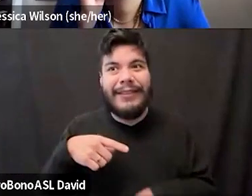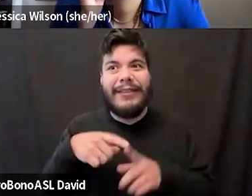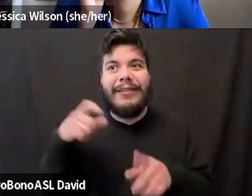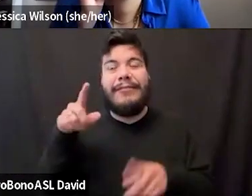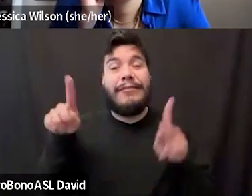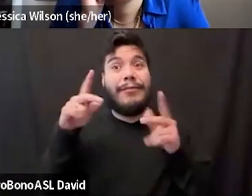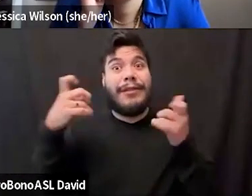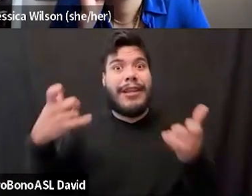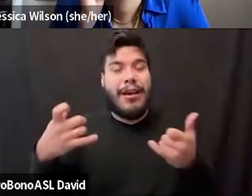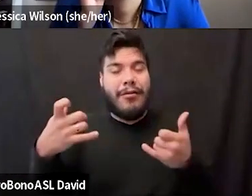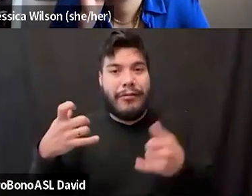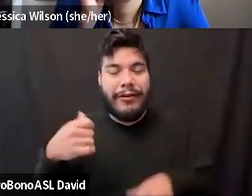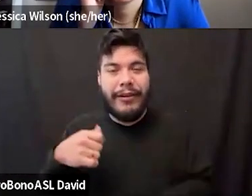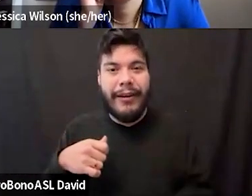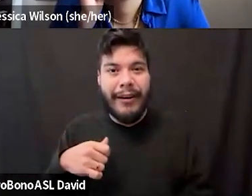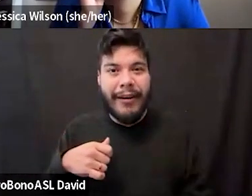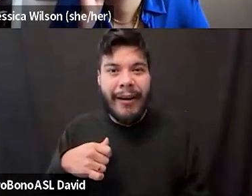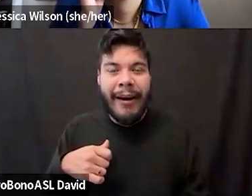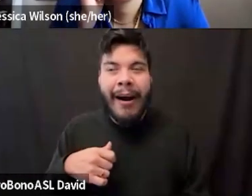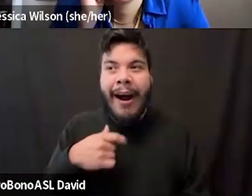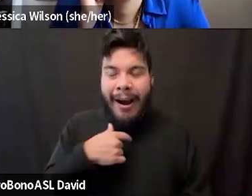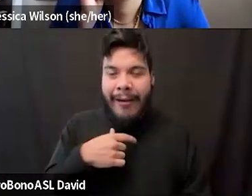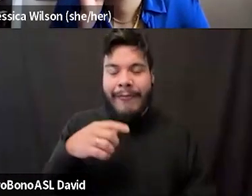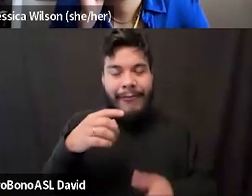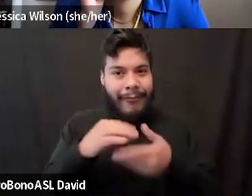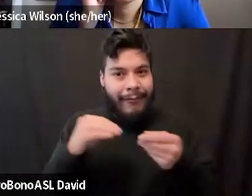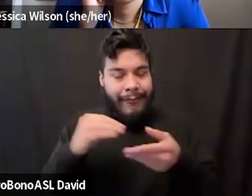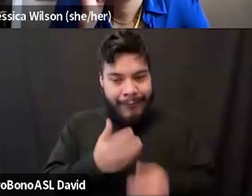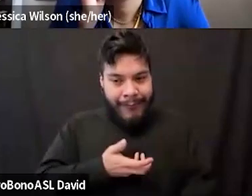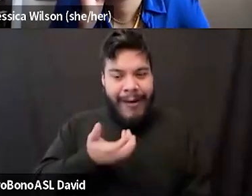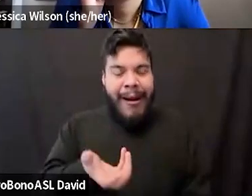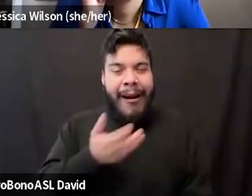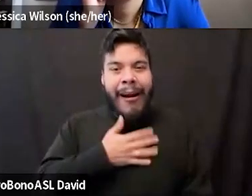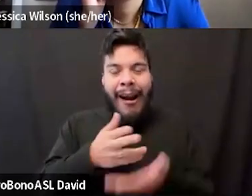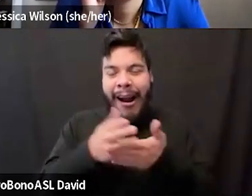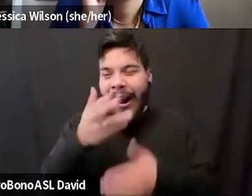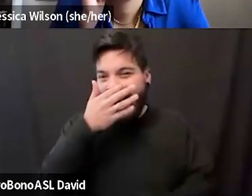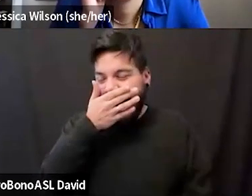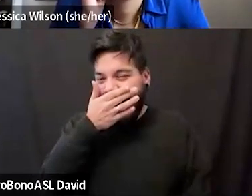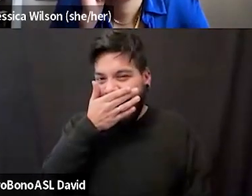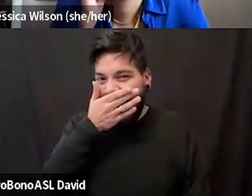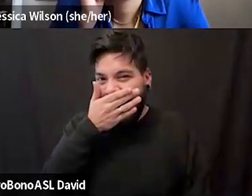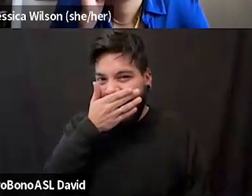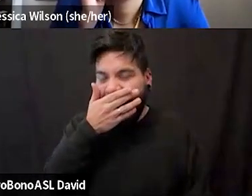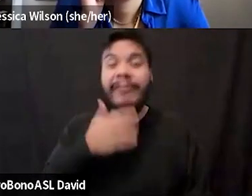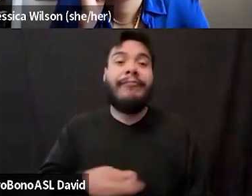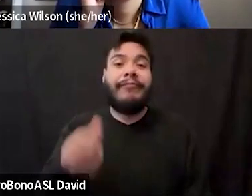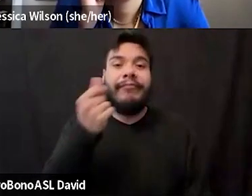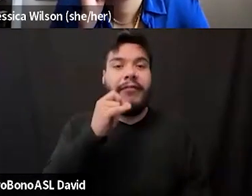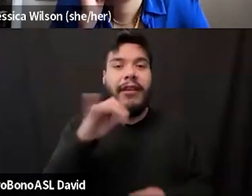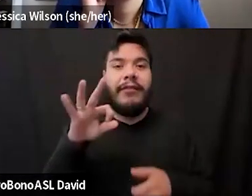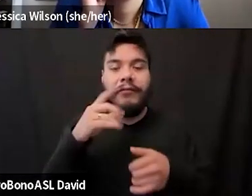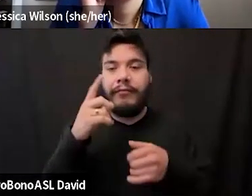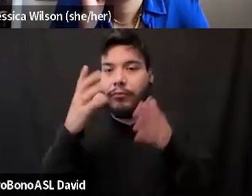now that I am speaking my truth and immediately naming if somebody has crossed a boundary, especially